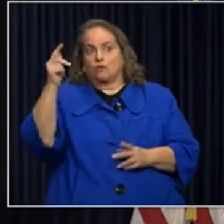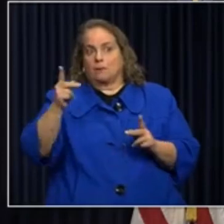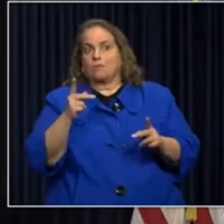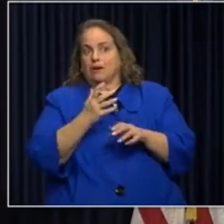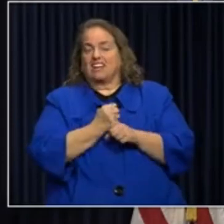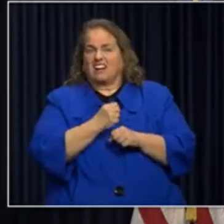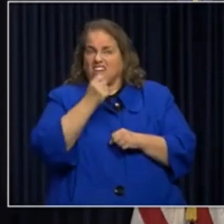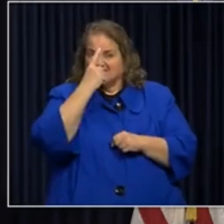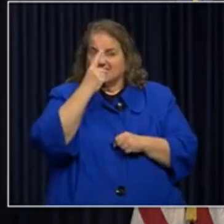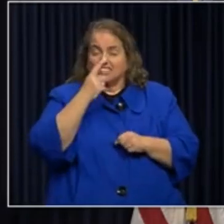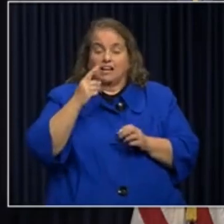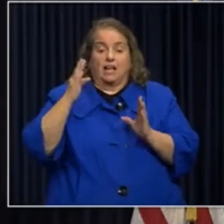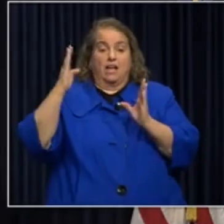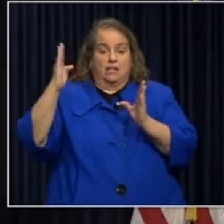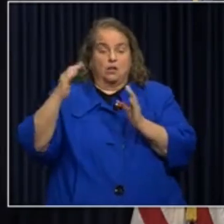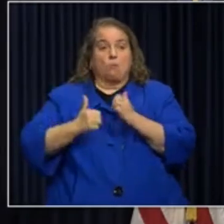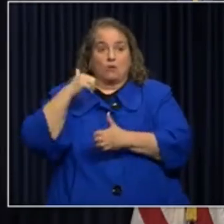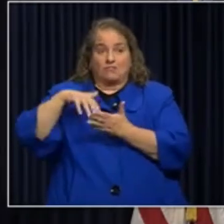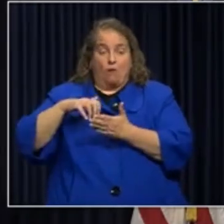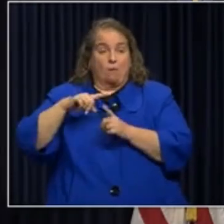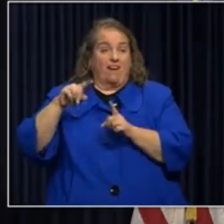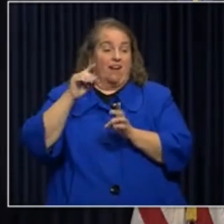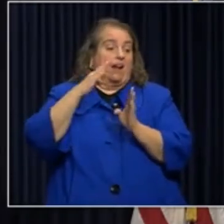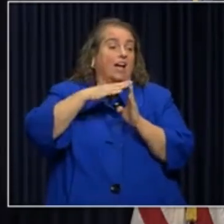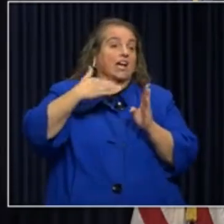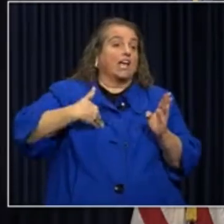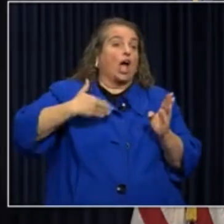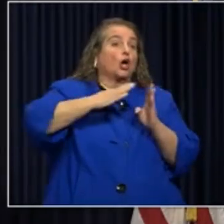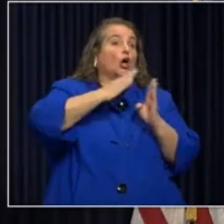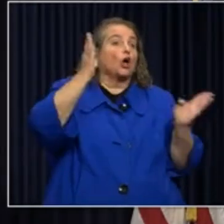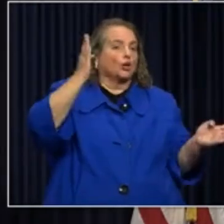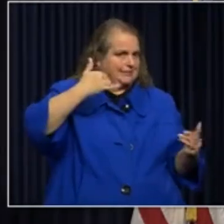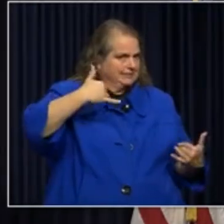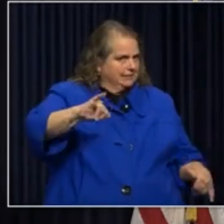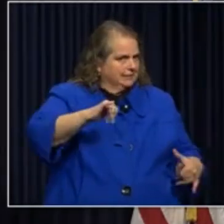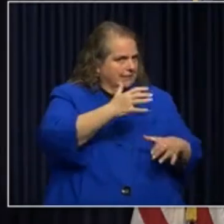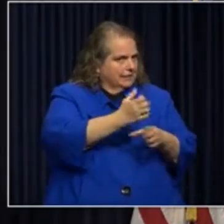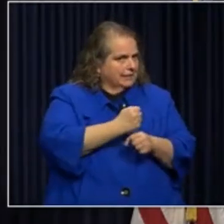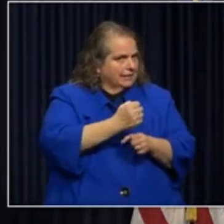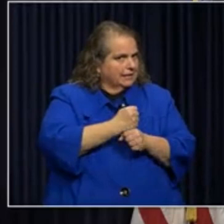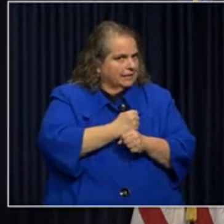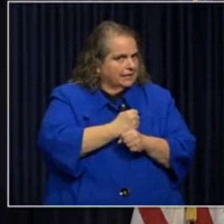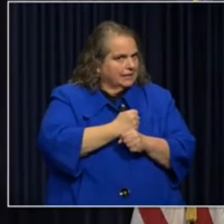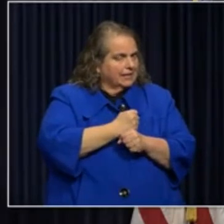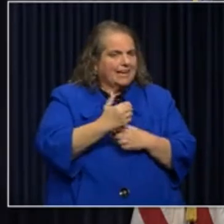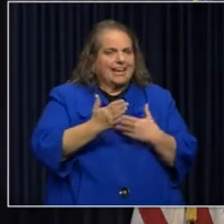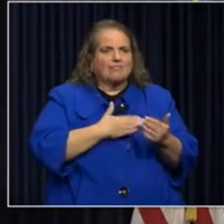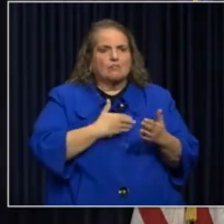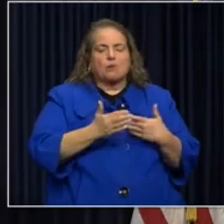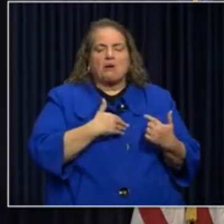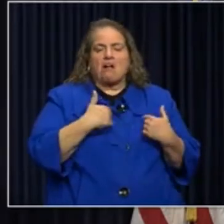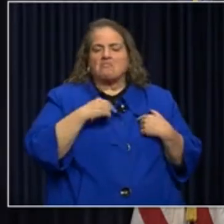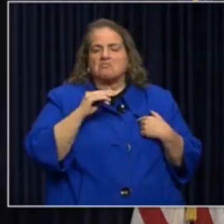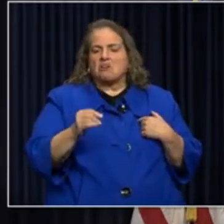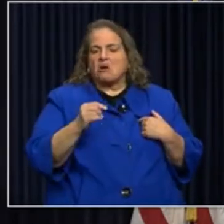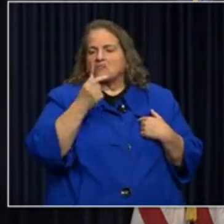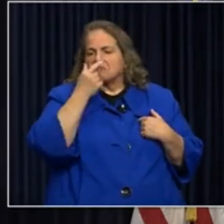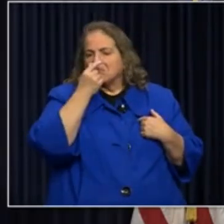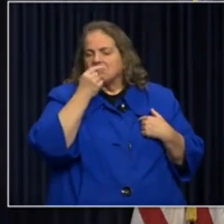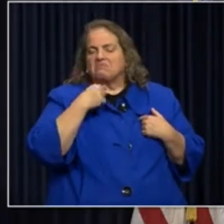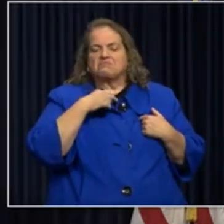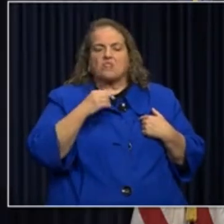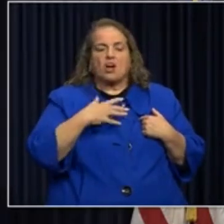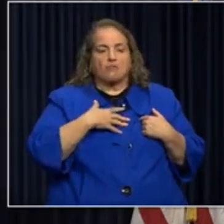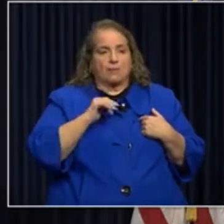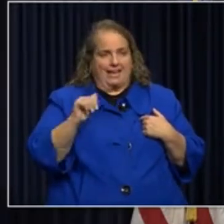because you're not in that group, you are not indestructible. And even if you would be asymptomatic, meaning you might not even have a runny nose, that you